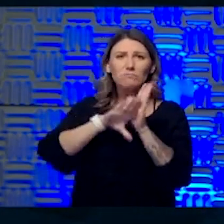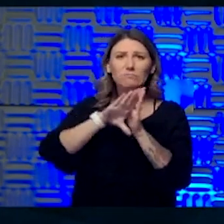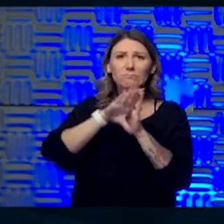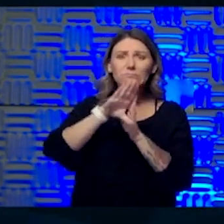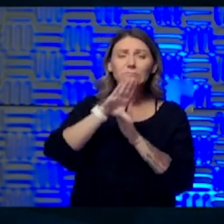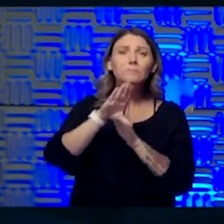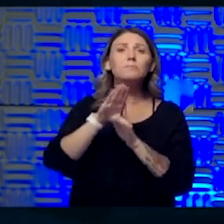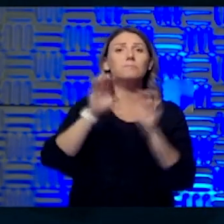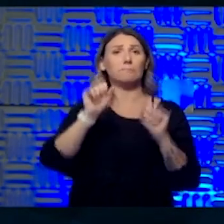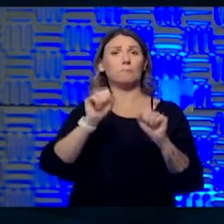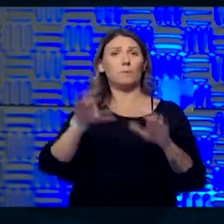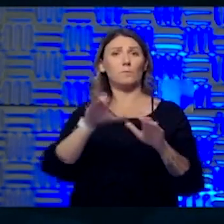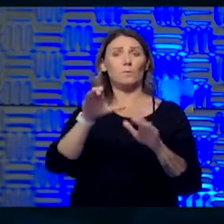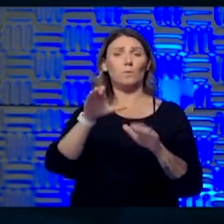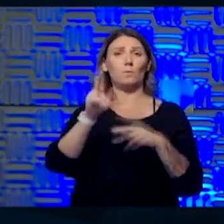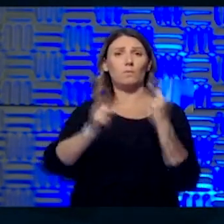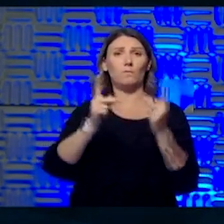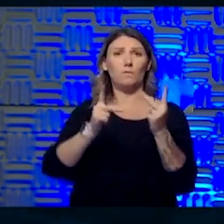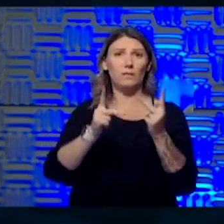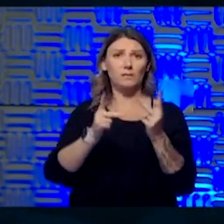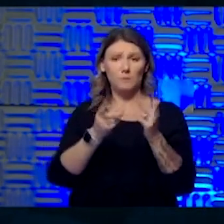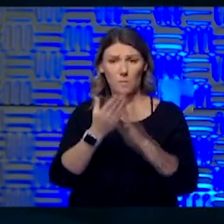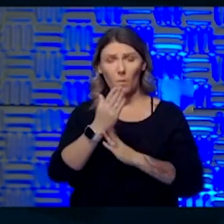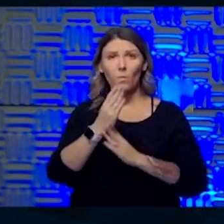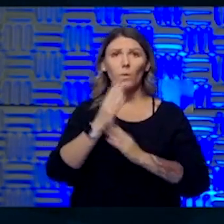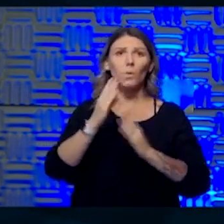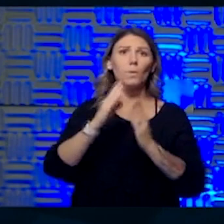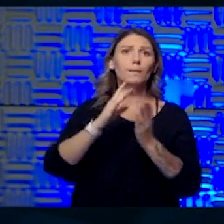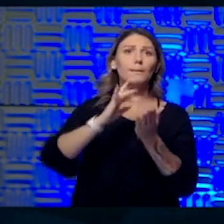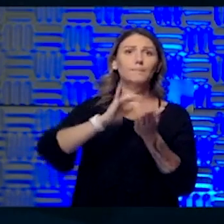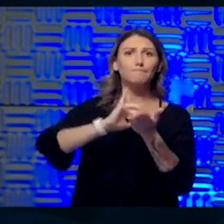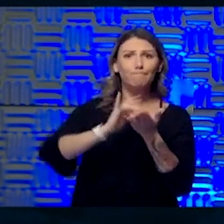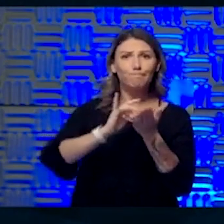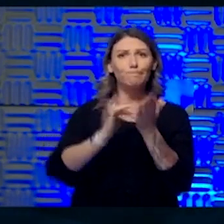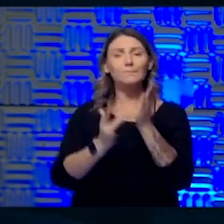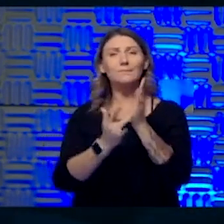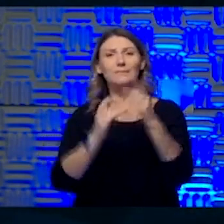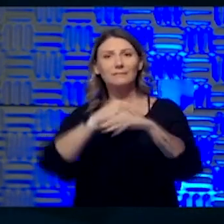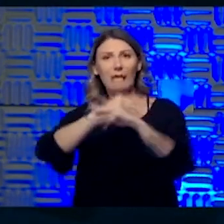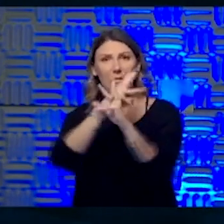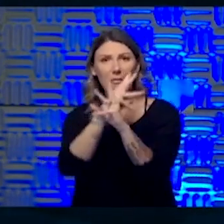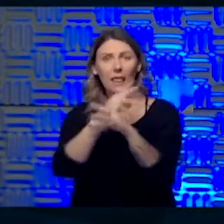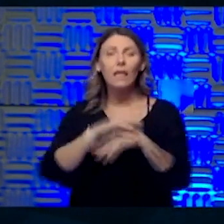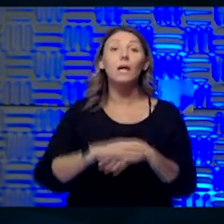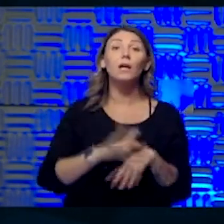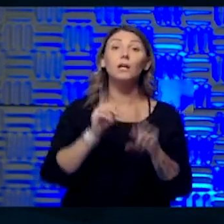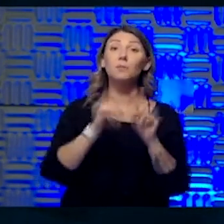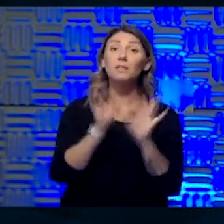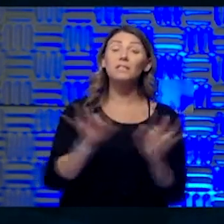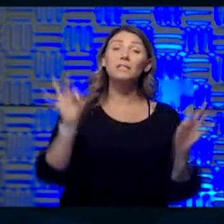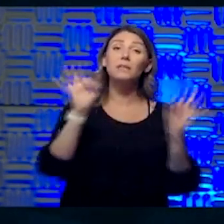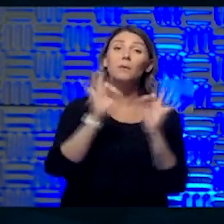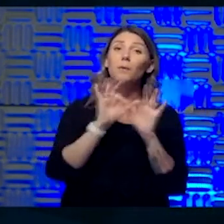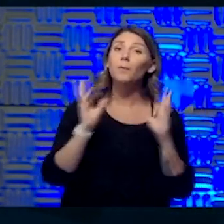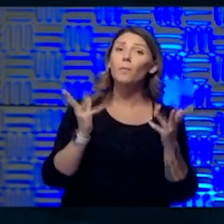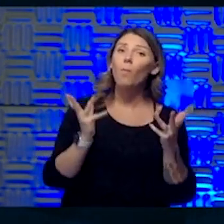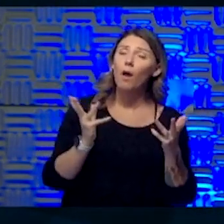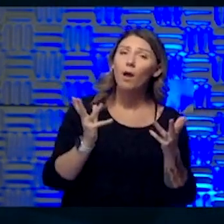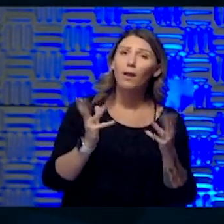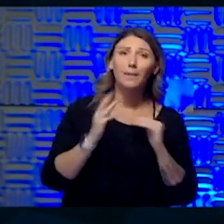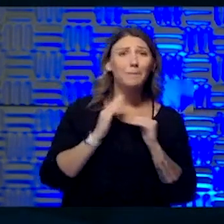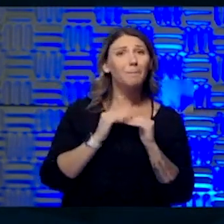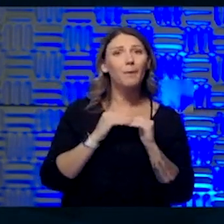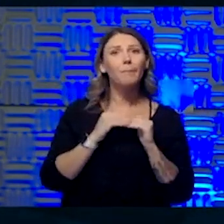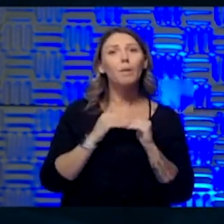those visits, um, over the, you know, over telehealth. Um, but I think, you know, the, the key is just at the very least call